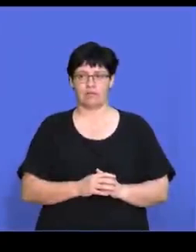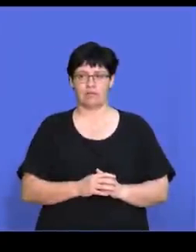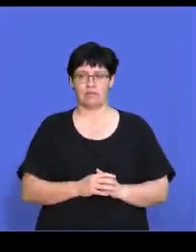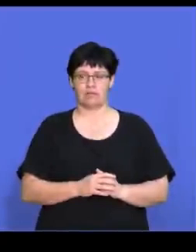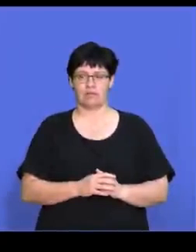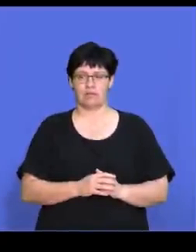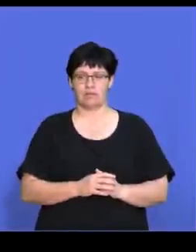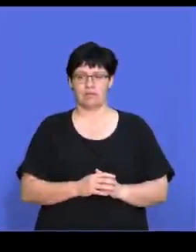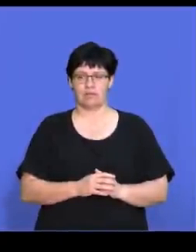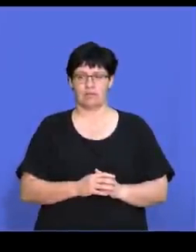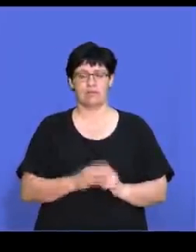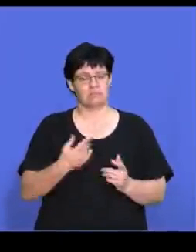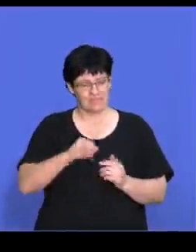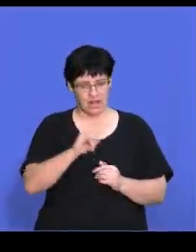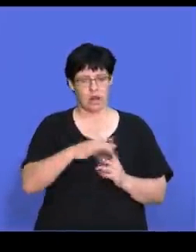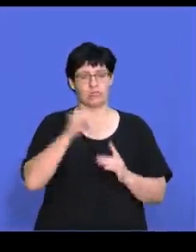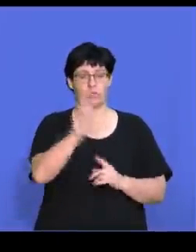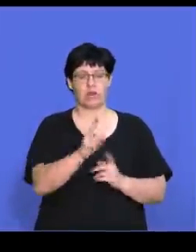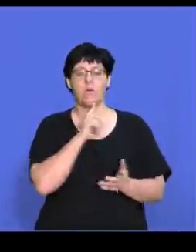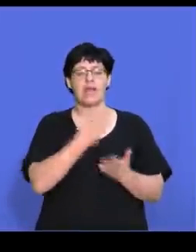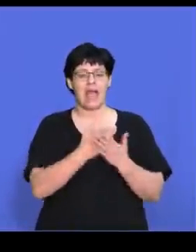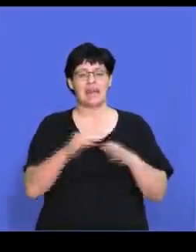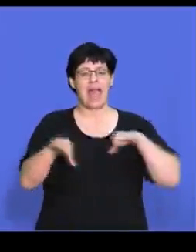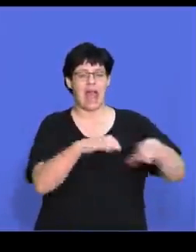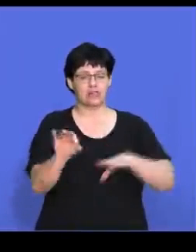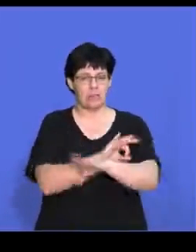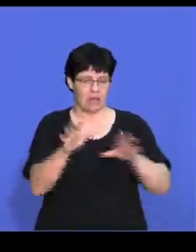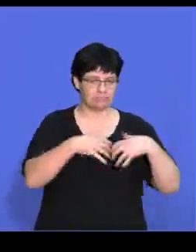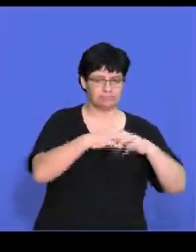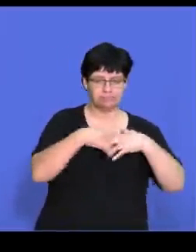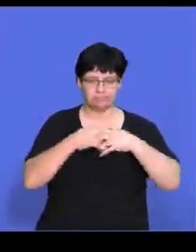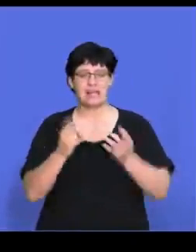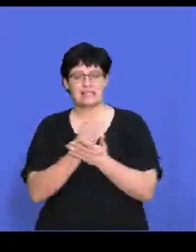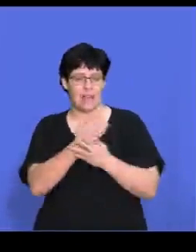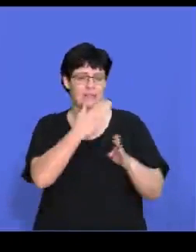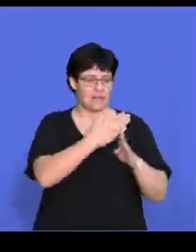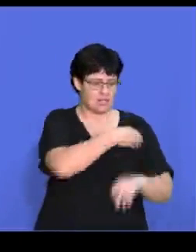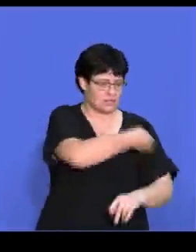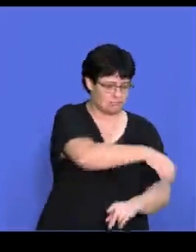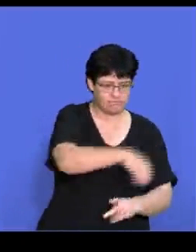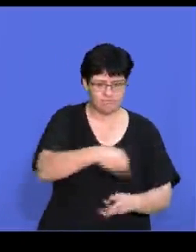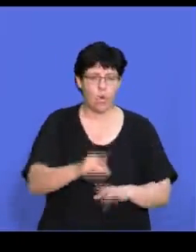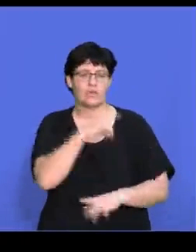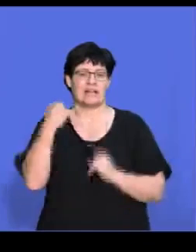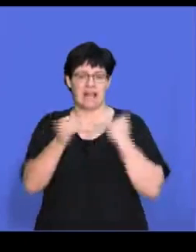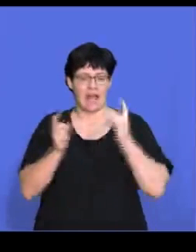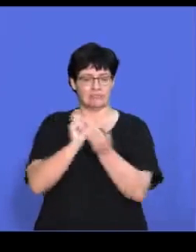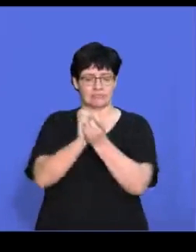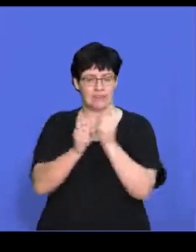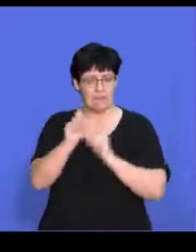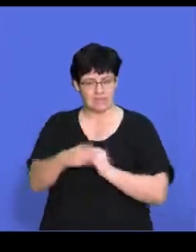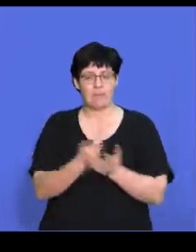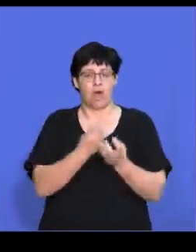Still on option one, we can develop action plans, including the tasks to be done or deadlines to be met. And what resources